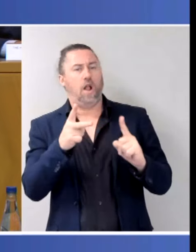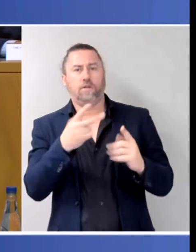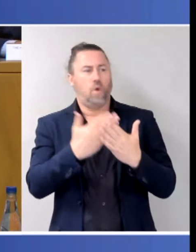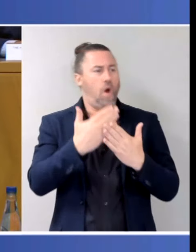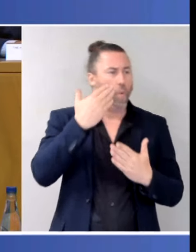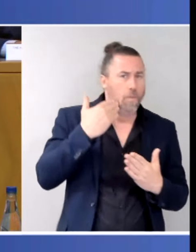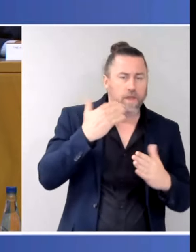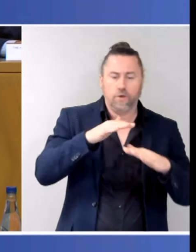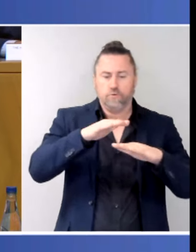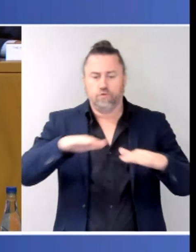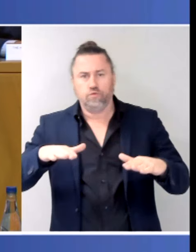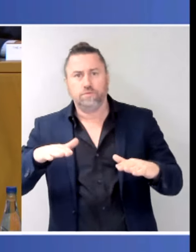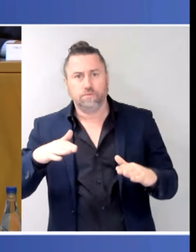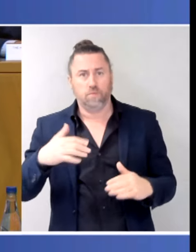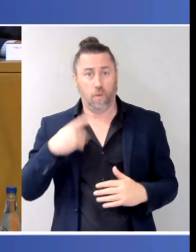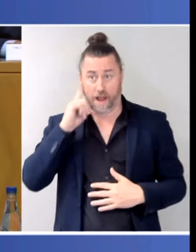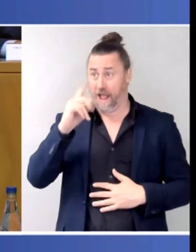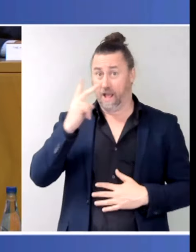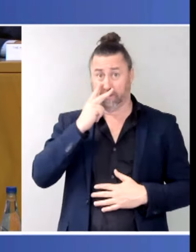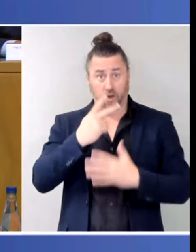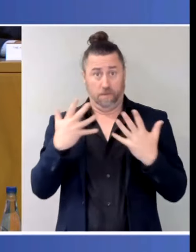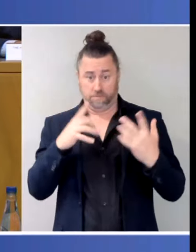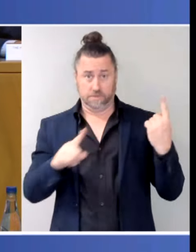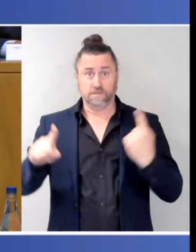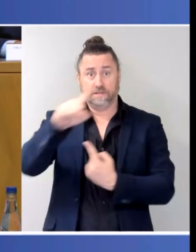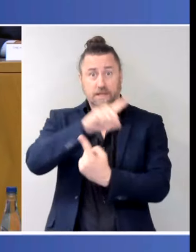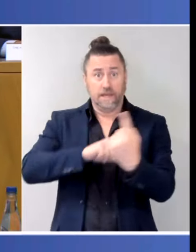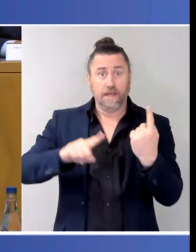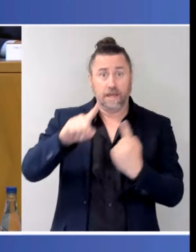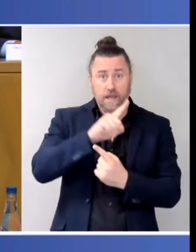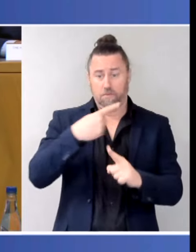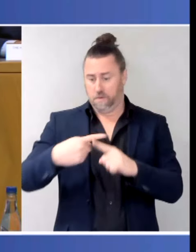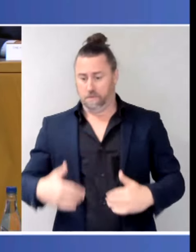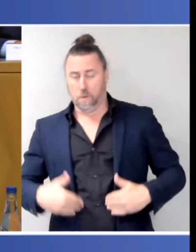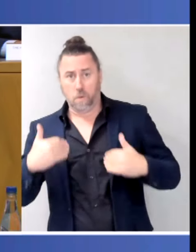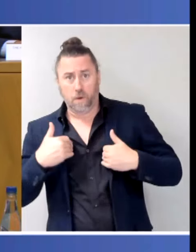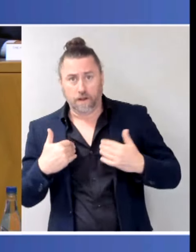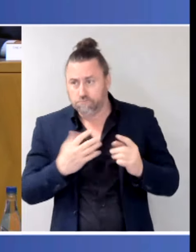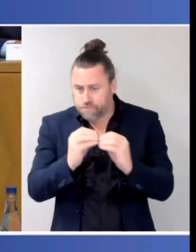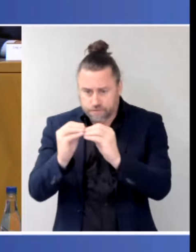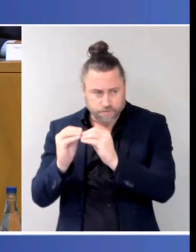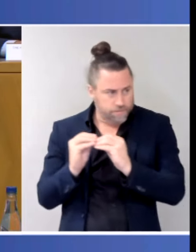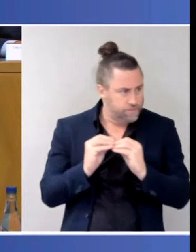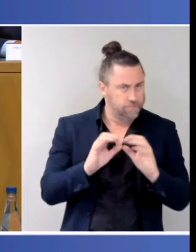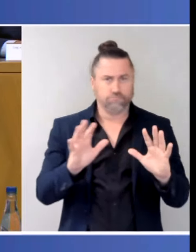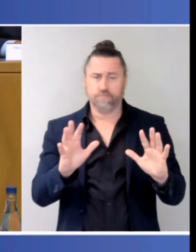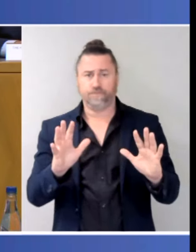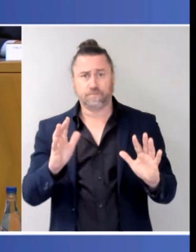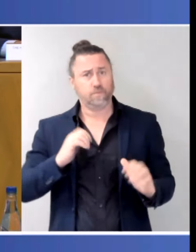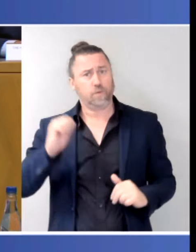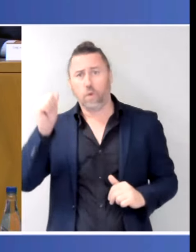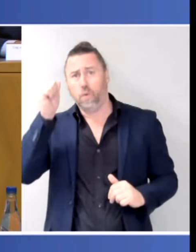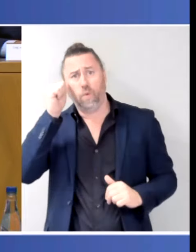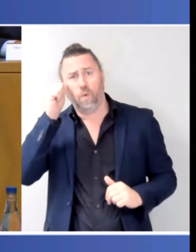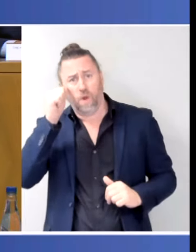we had last night were conducive to that. We all understand the responsibility that we have to make a